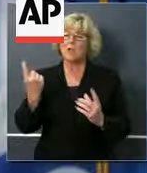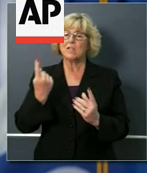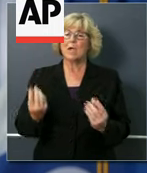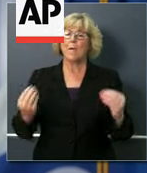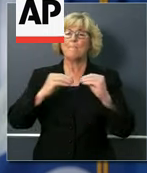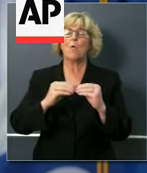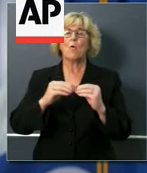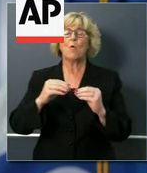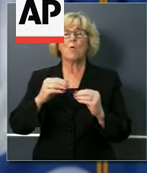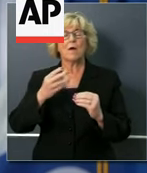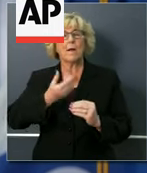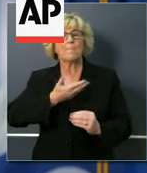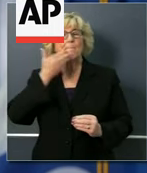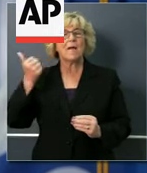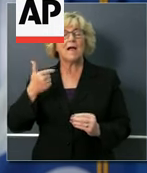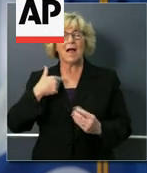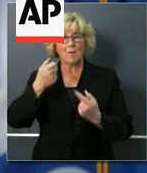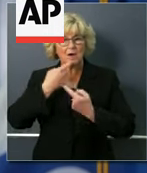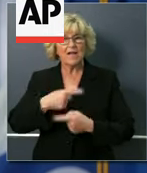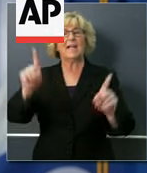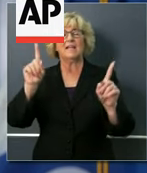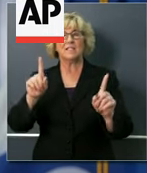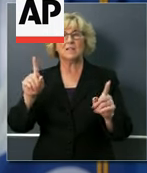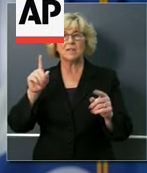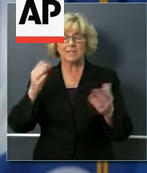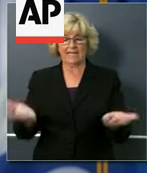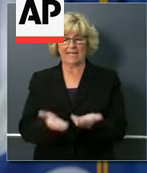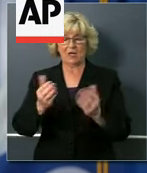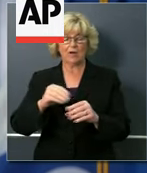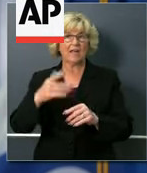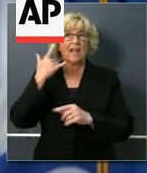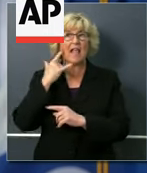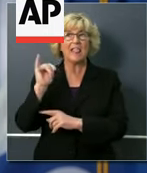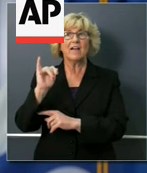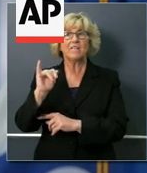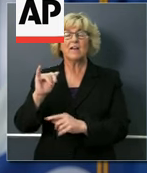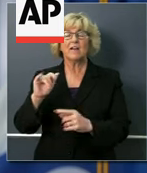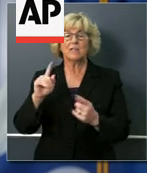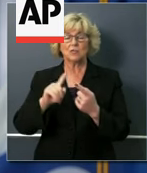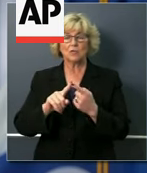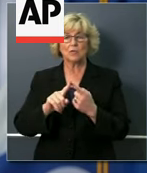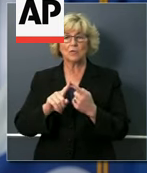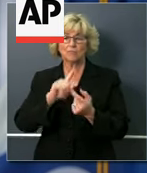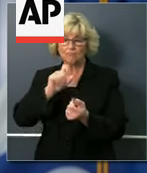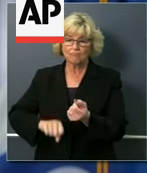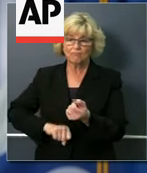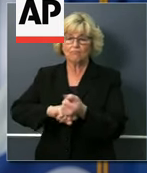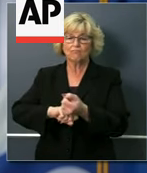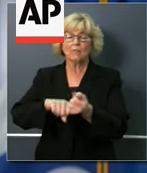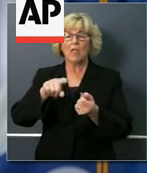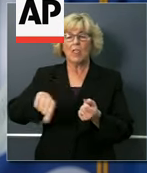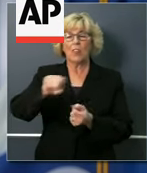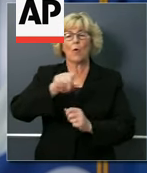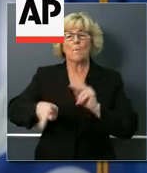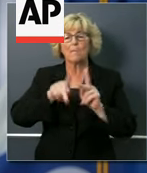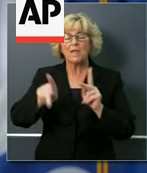I'm really pleased today to announce an effort in the state of California to directly support those caregivers,